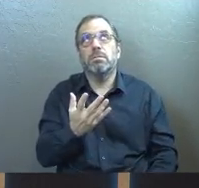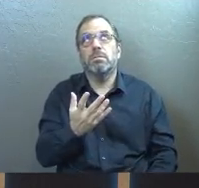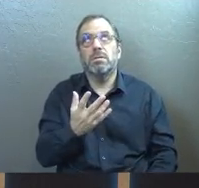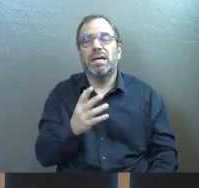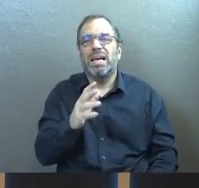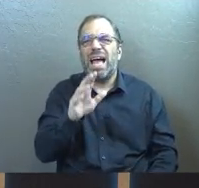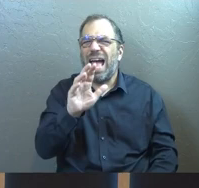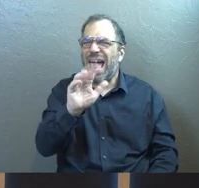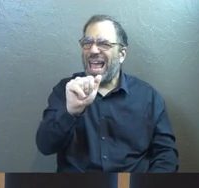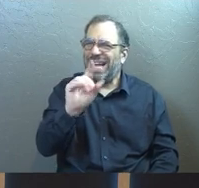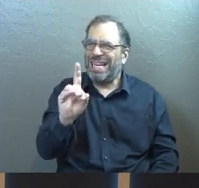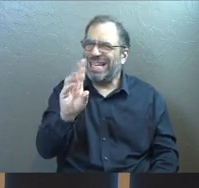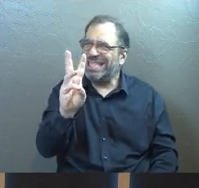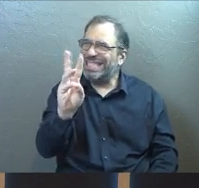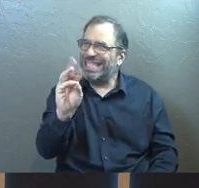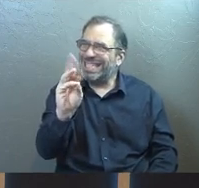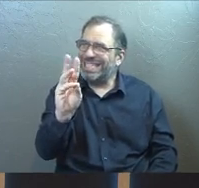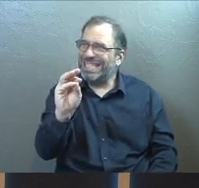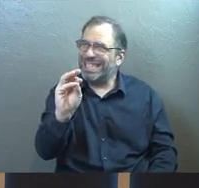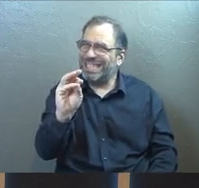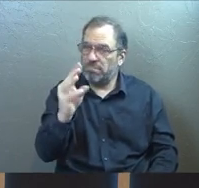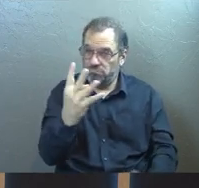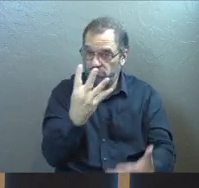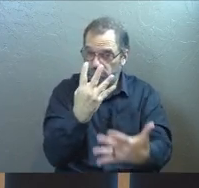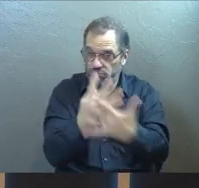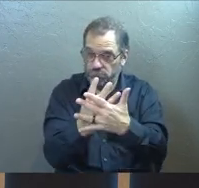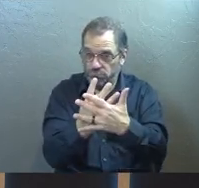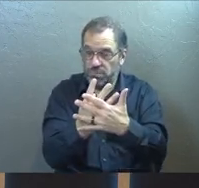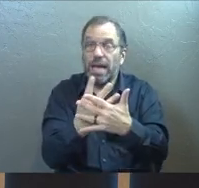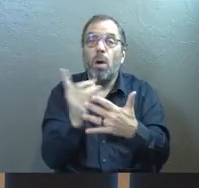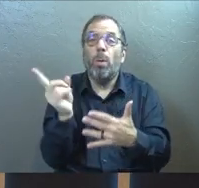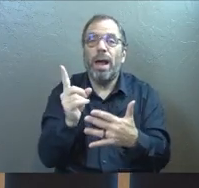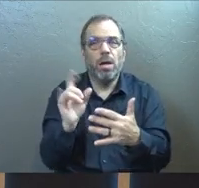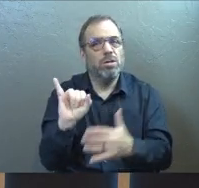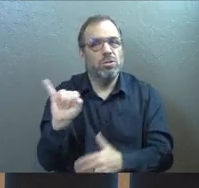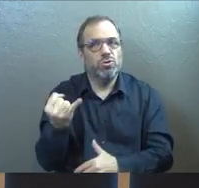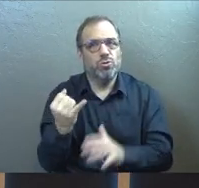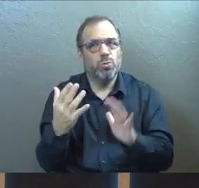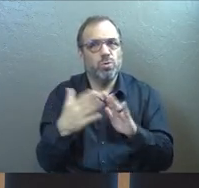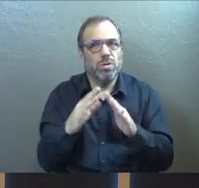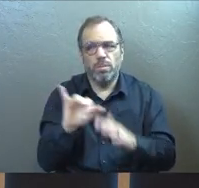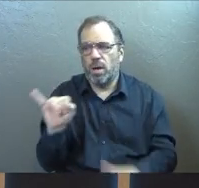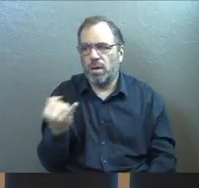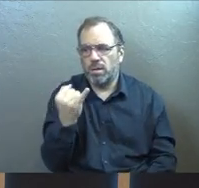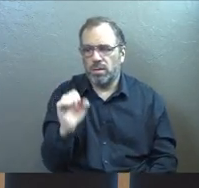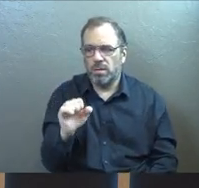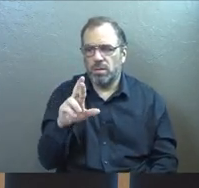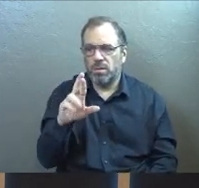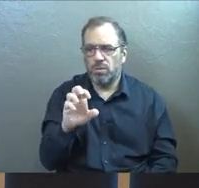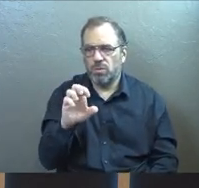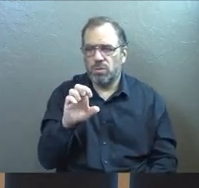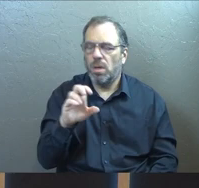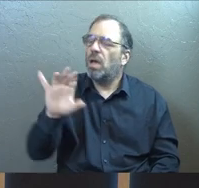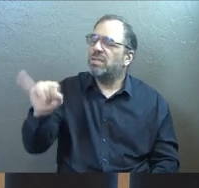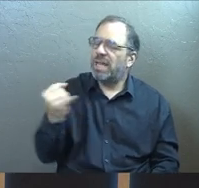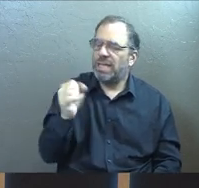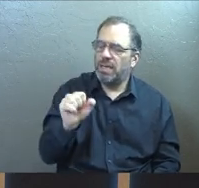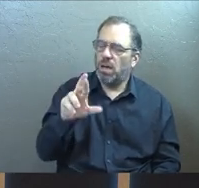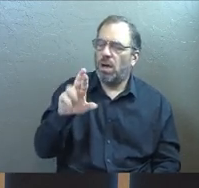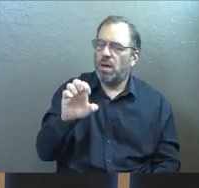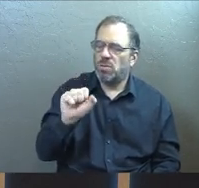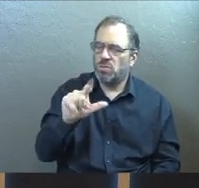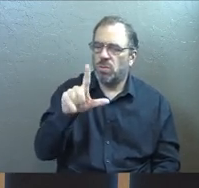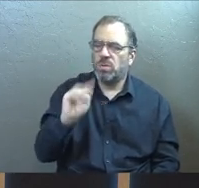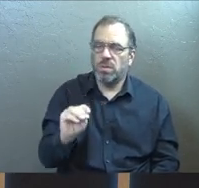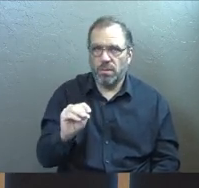AD 60. And he was arrested in Jerusalem. And he had this massive journey that they took him all the way